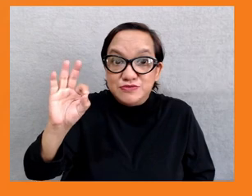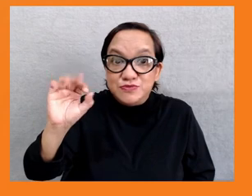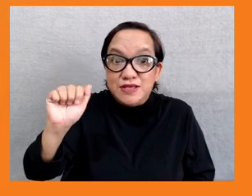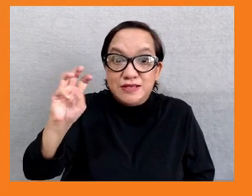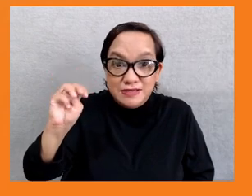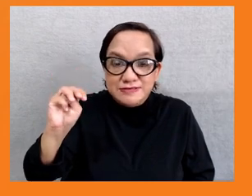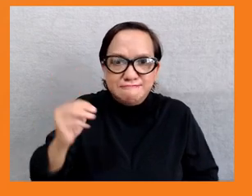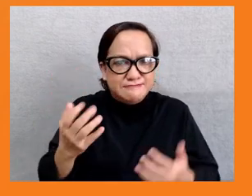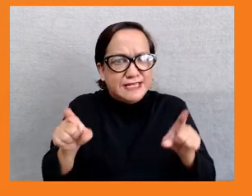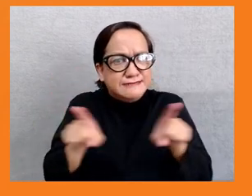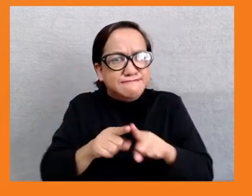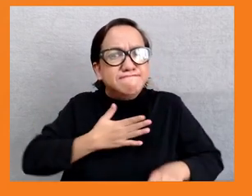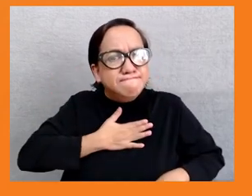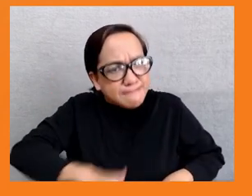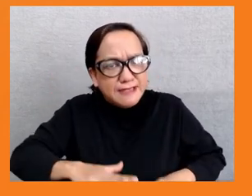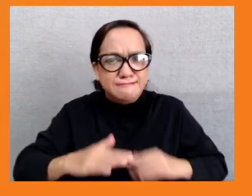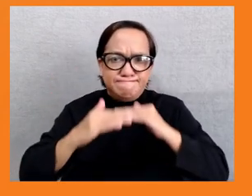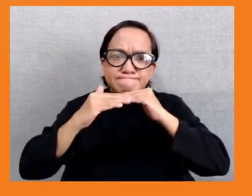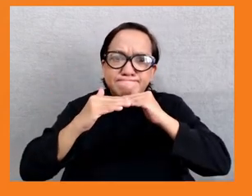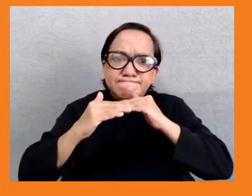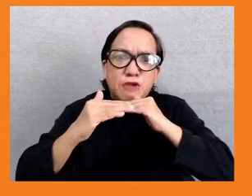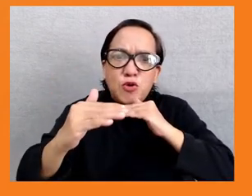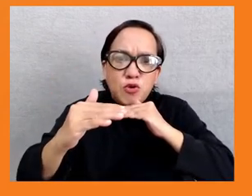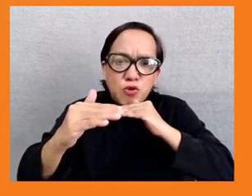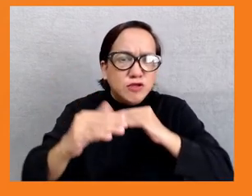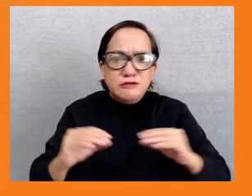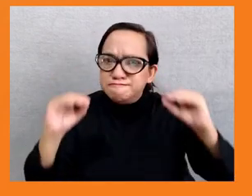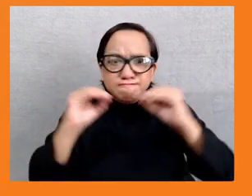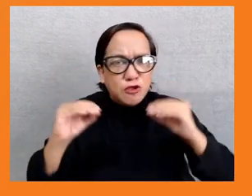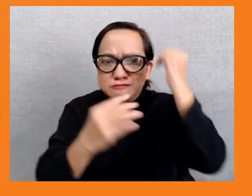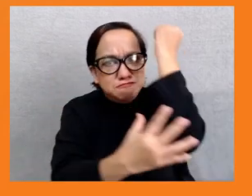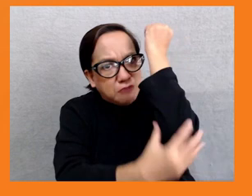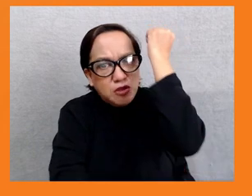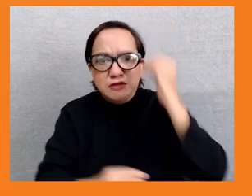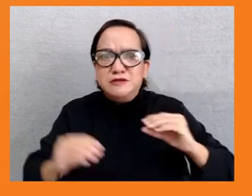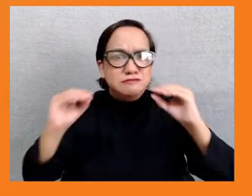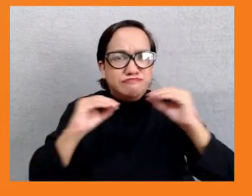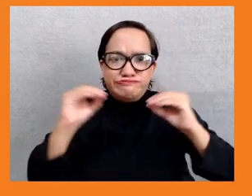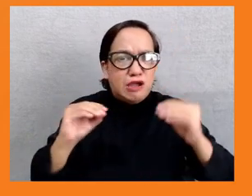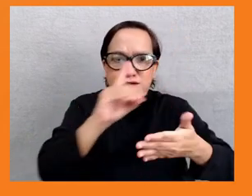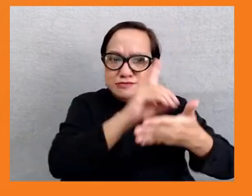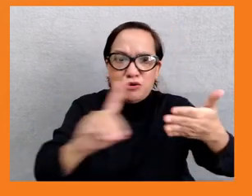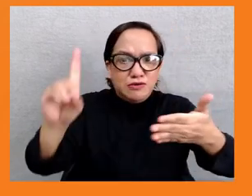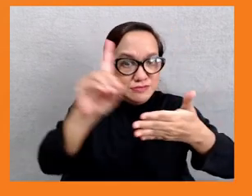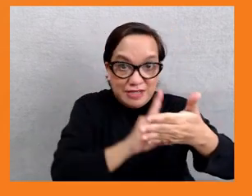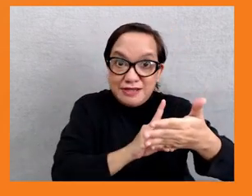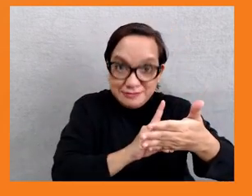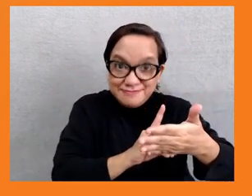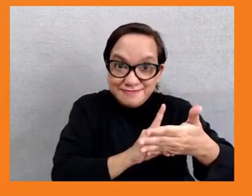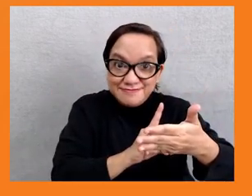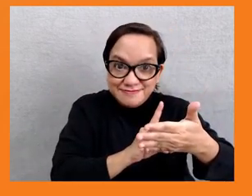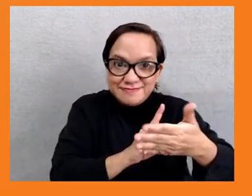inequality. Since this vision is shared by several actors in the region, including government and development institutions,